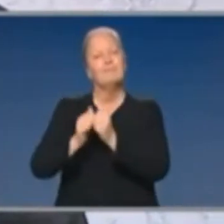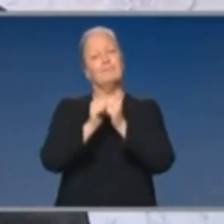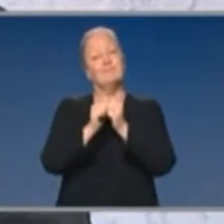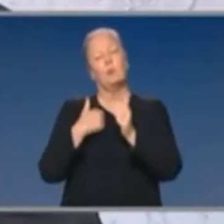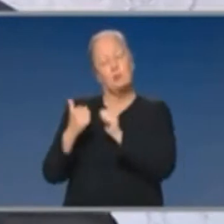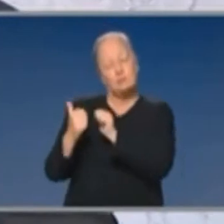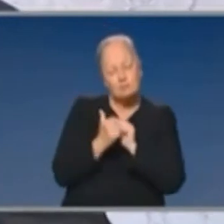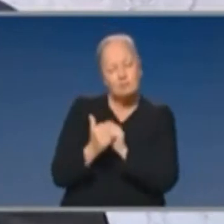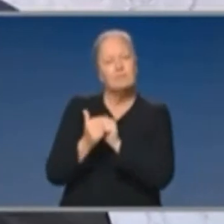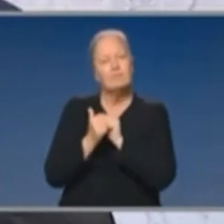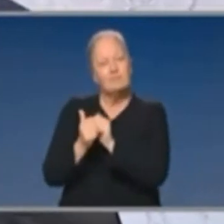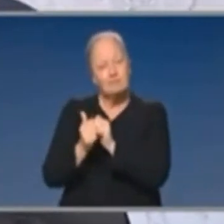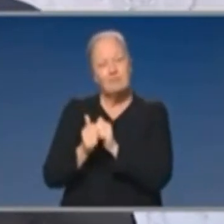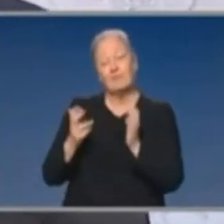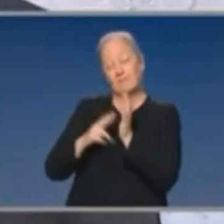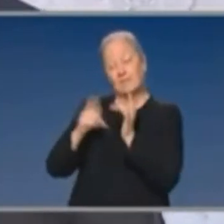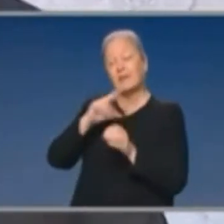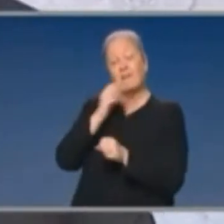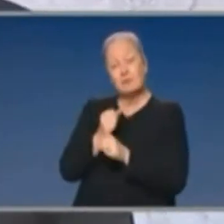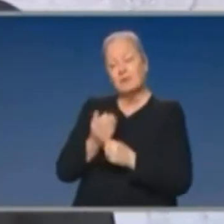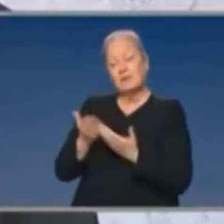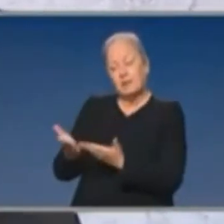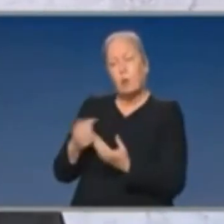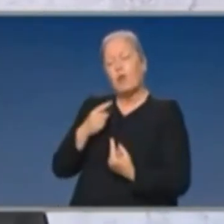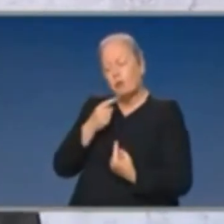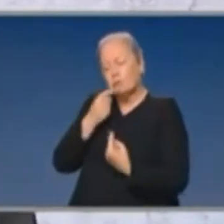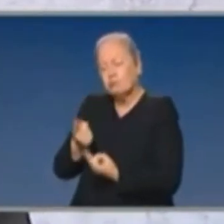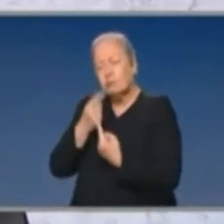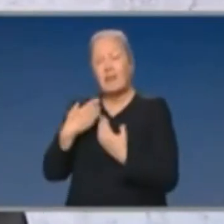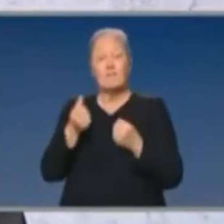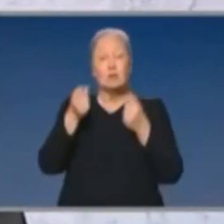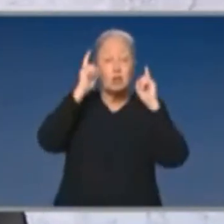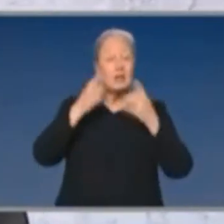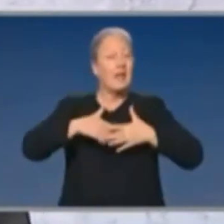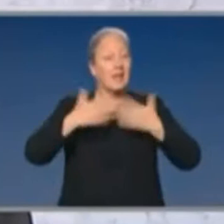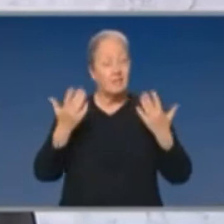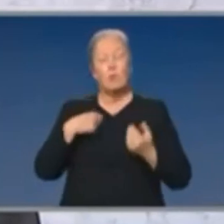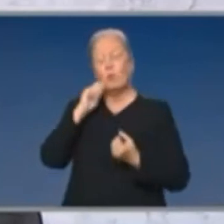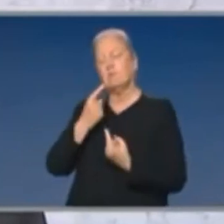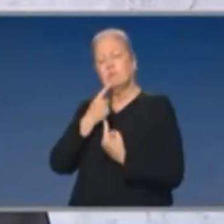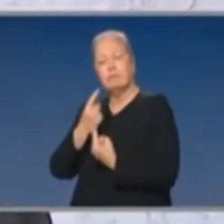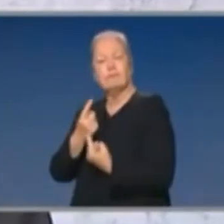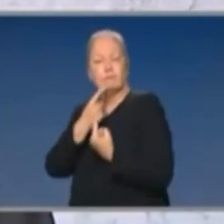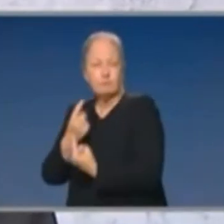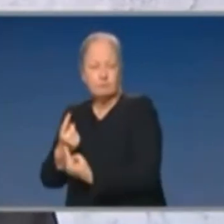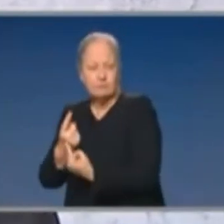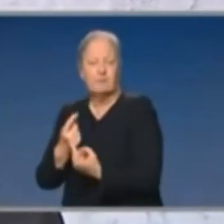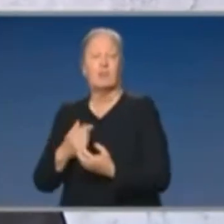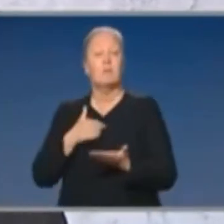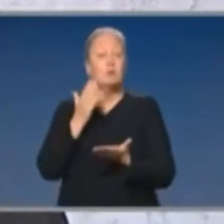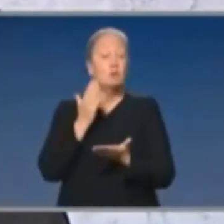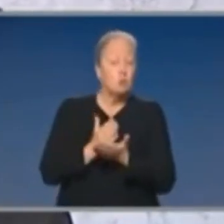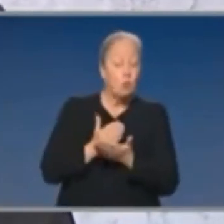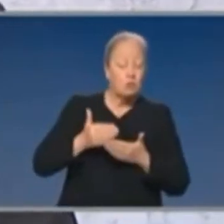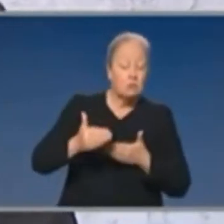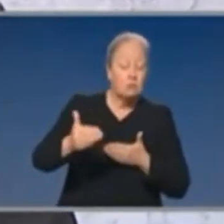upon us to work constructively with the Victorian Government to raise these issues as we will with them in the days. And I